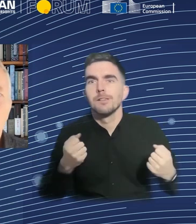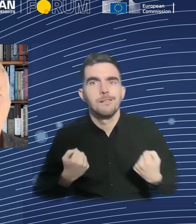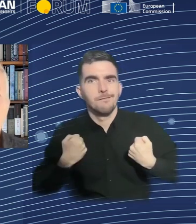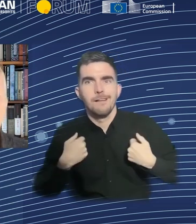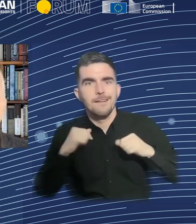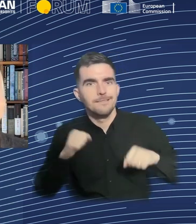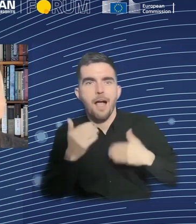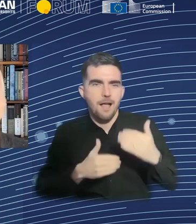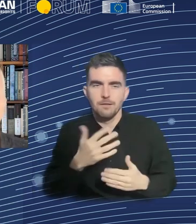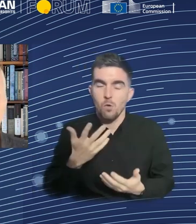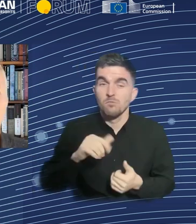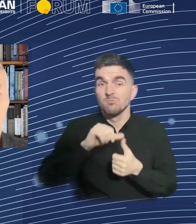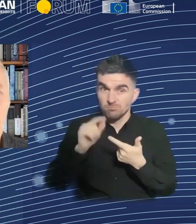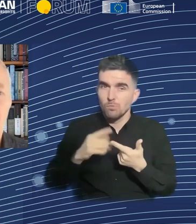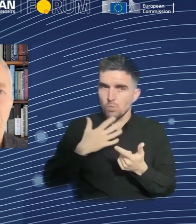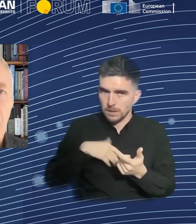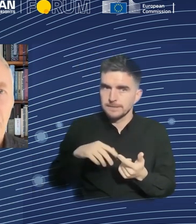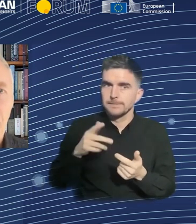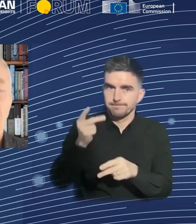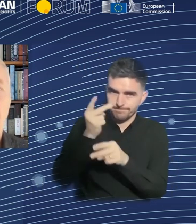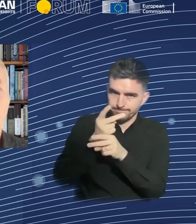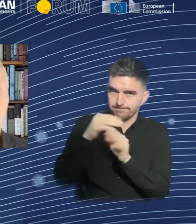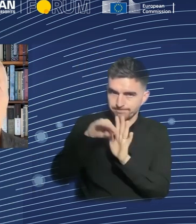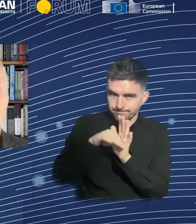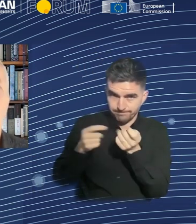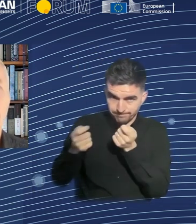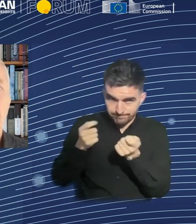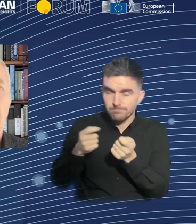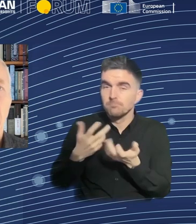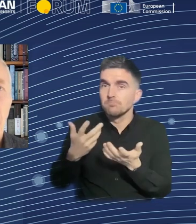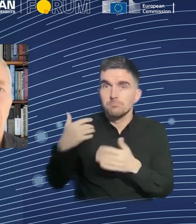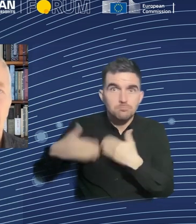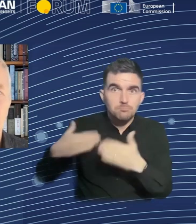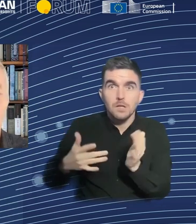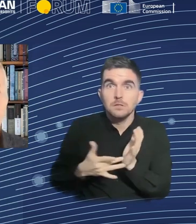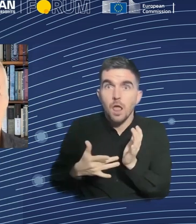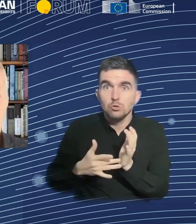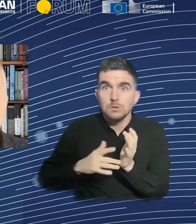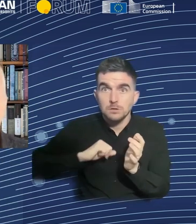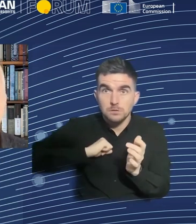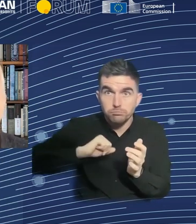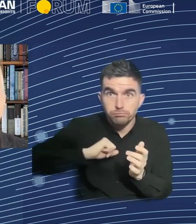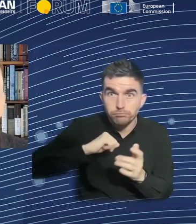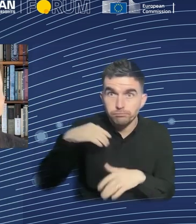Not at the speed of current government action. Next slide, please. Oh, yeah, you've got it. Okay.